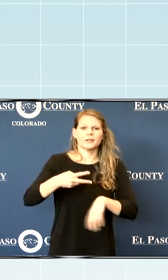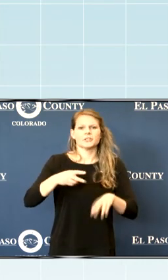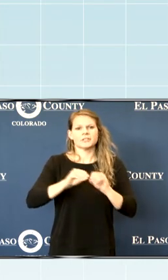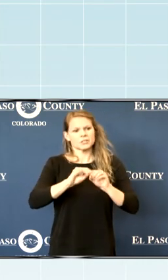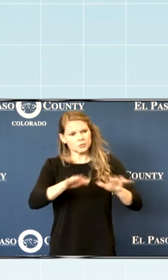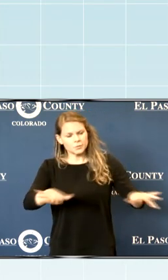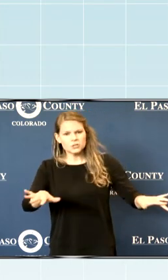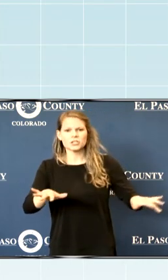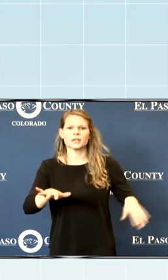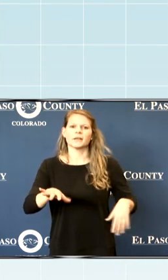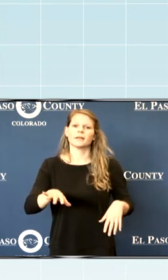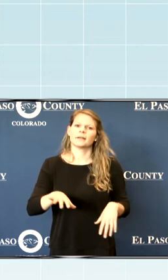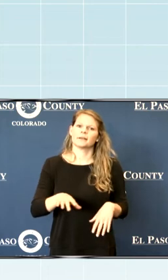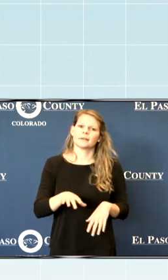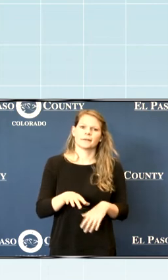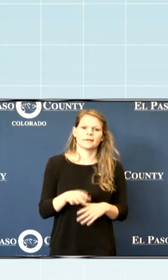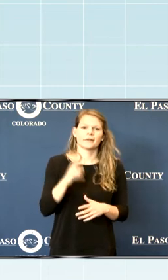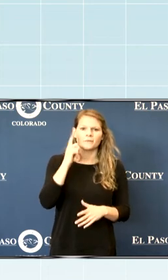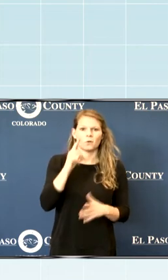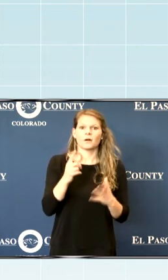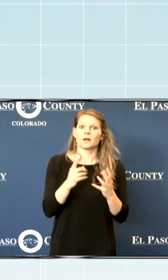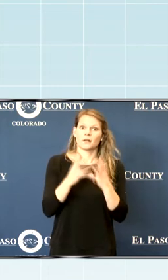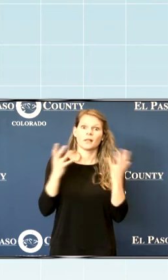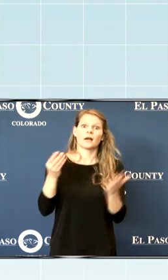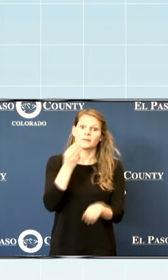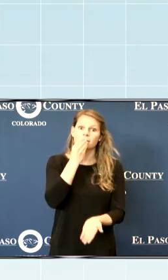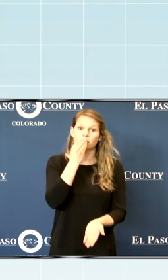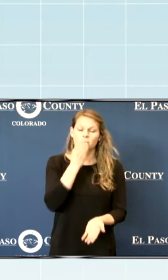distribution of millions of pounds of food.